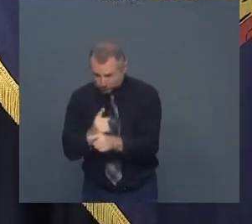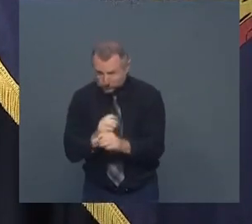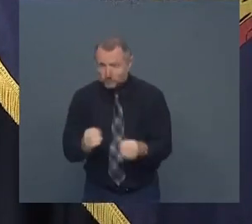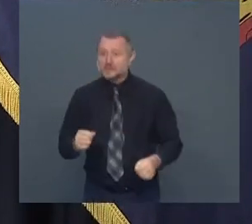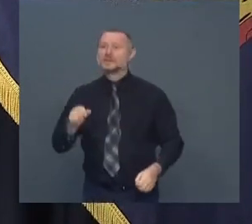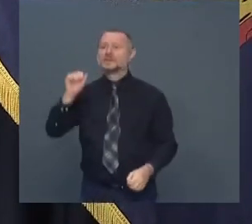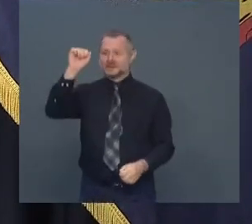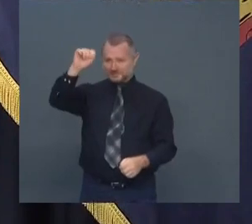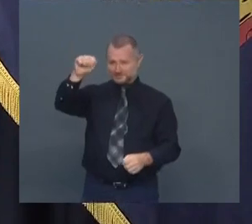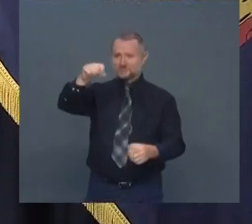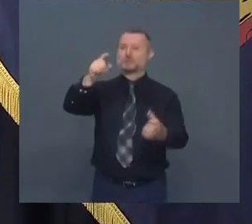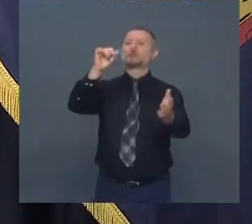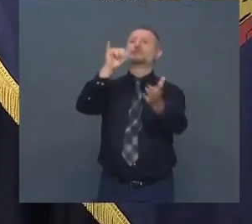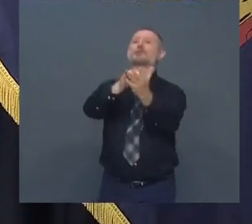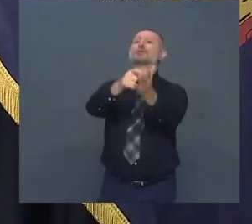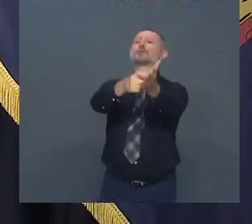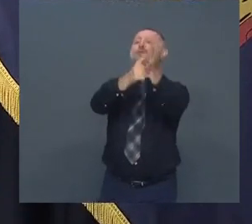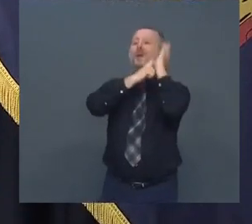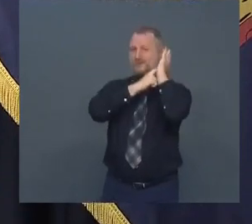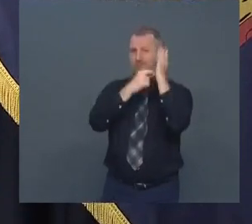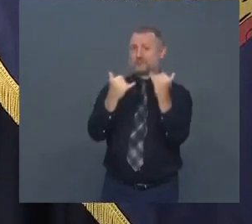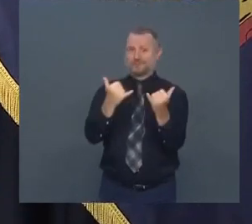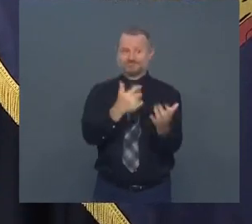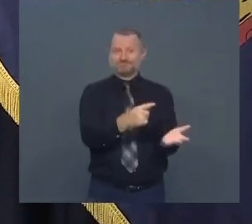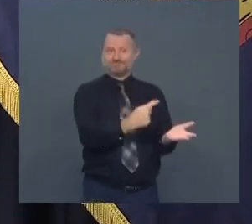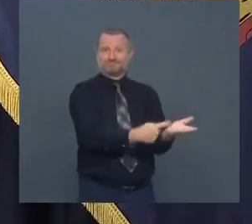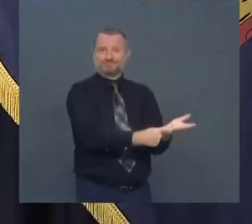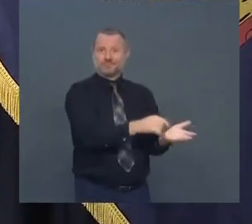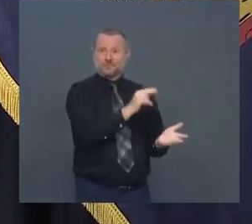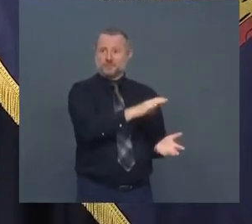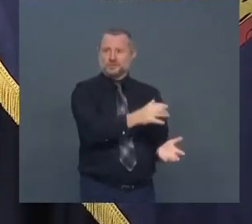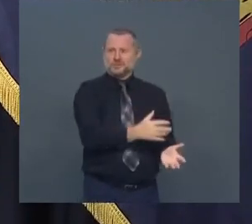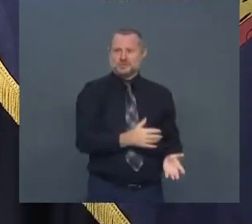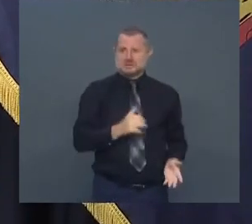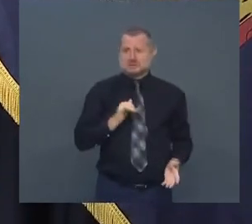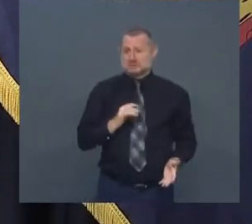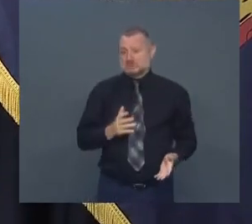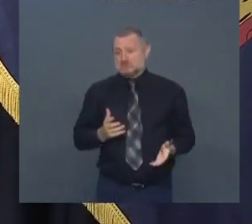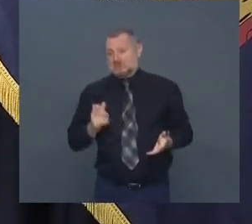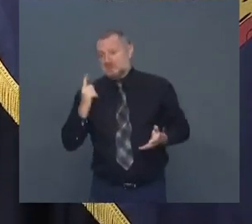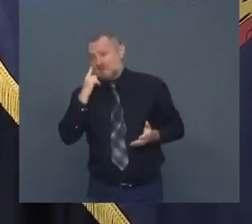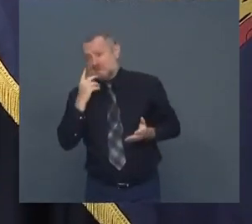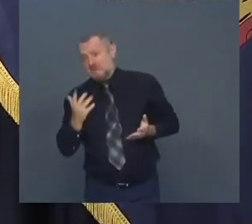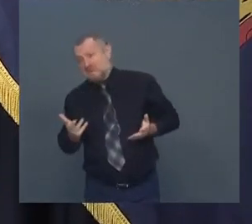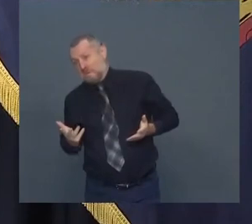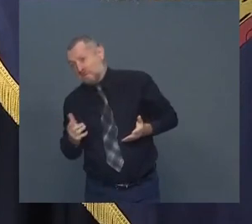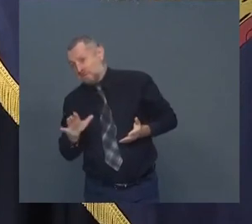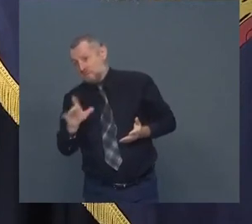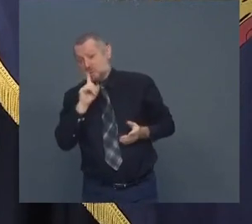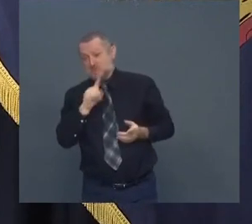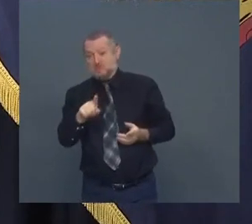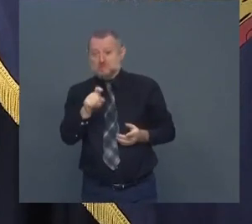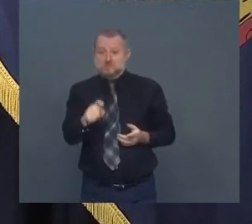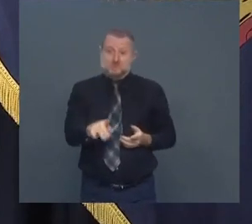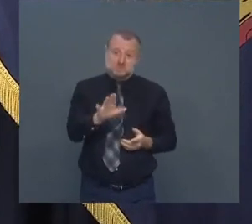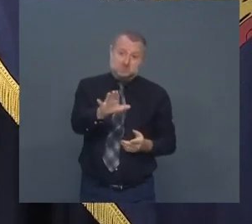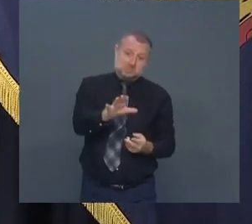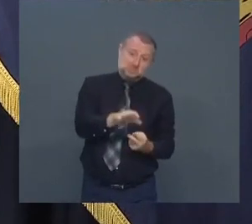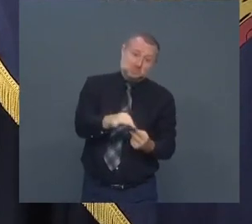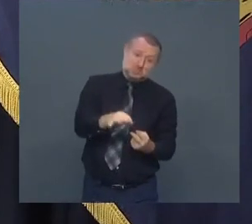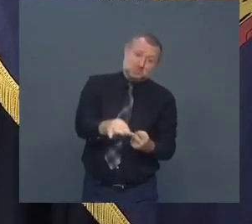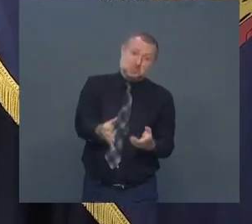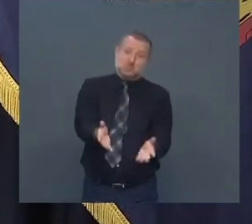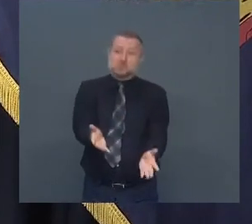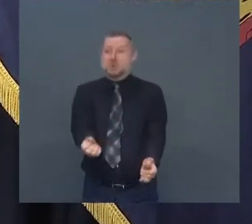well it'll answer that question if it's optional how many are doing it